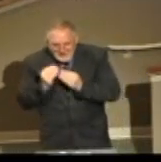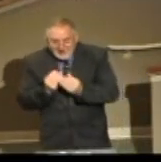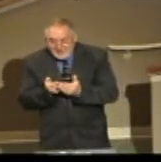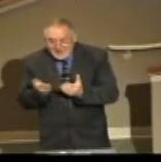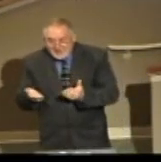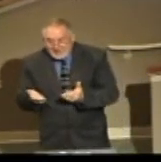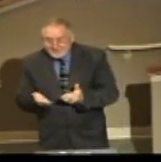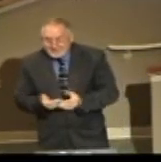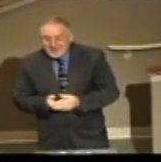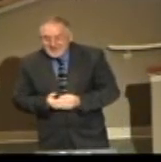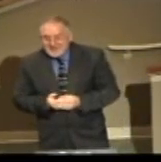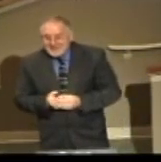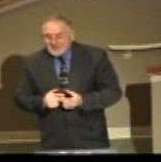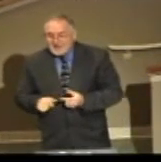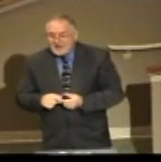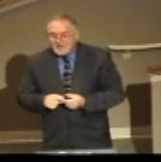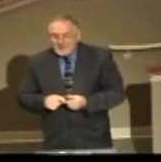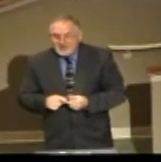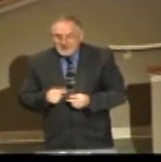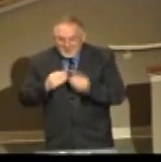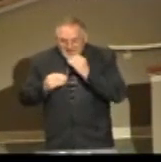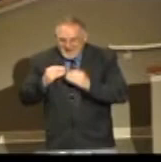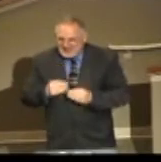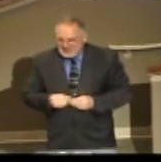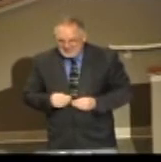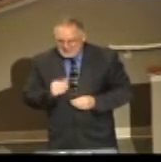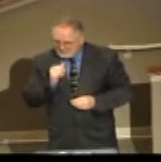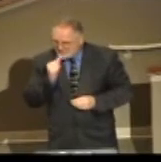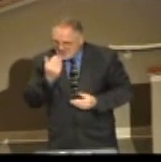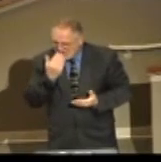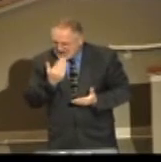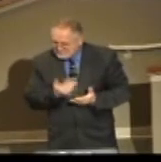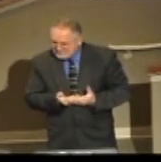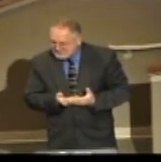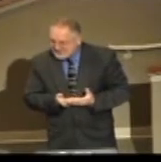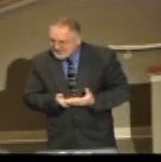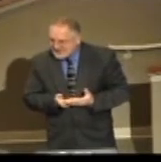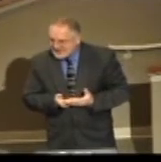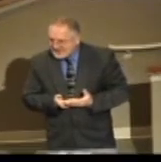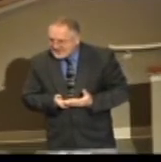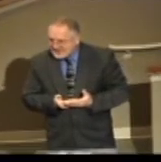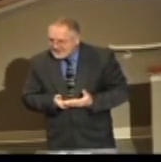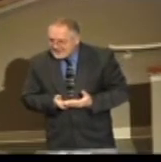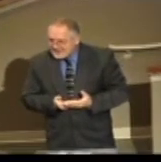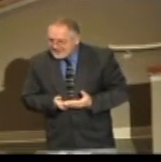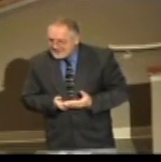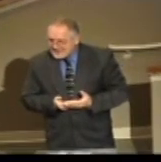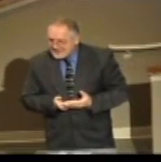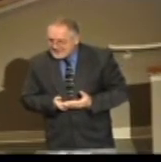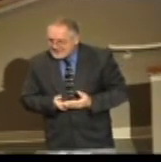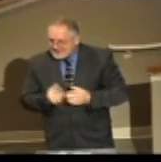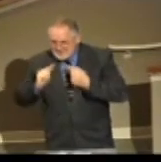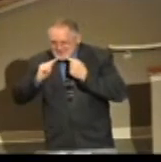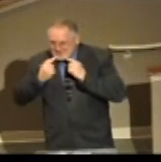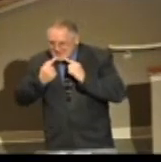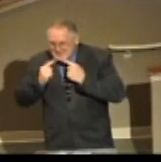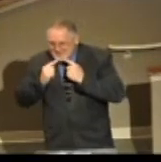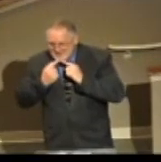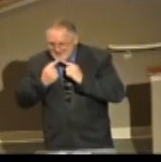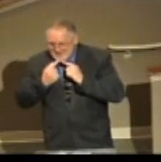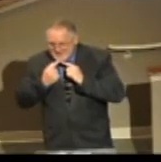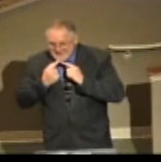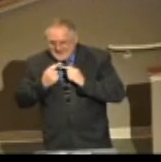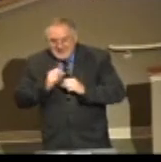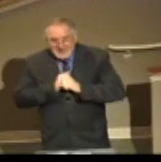that when you got it, it just went flat on you? Has that ever happened to you? Sometime back, they were advertising this